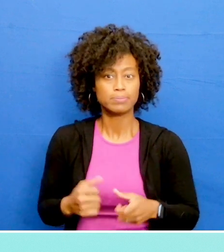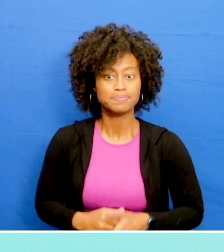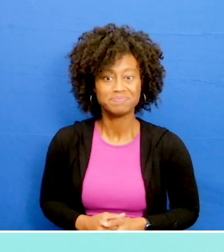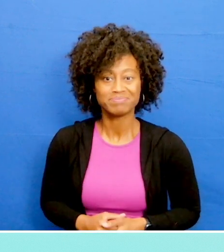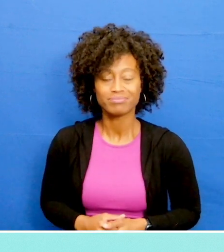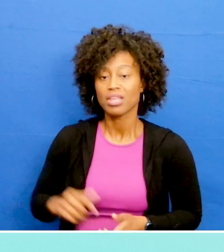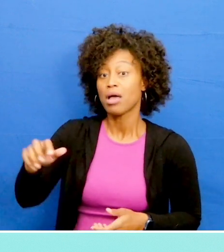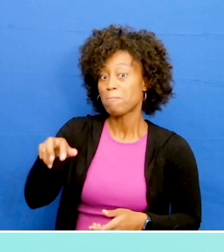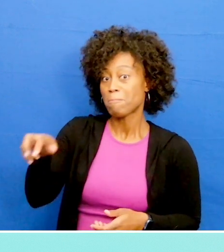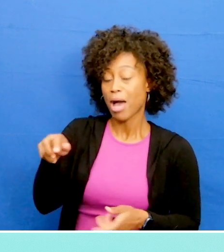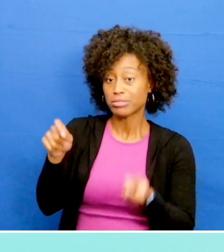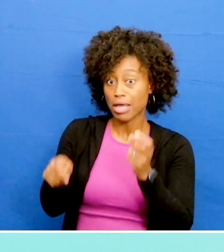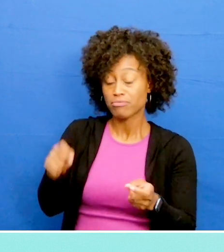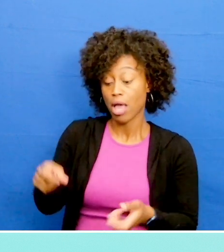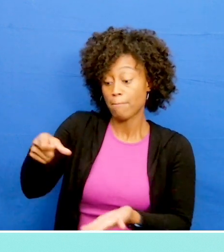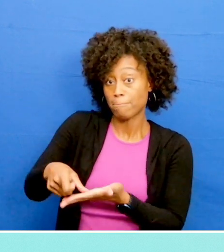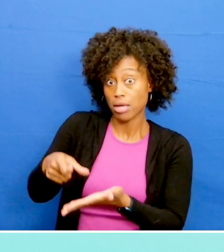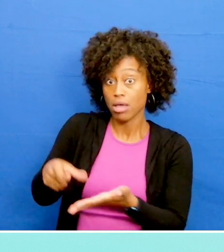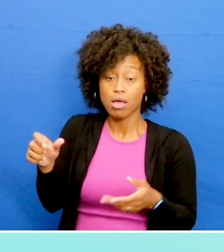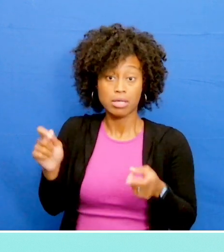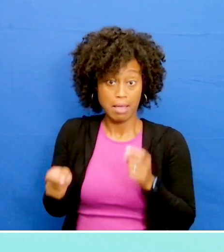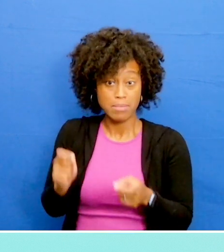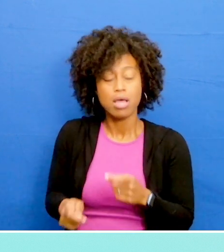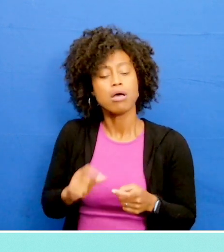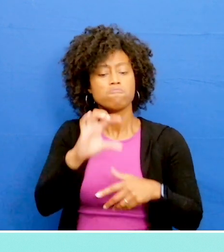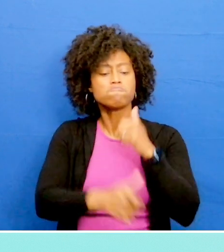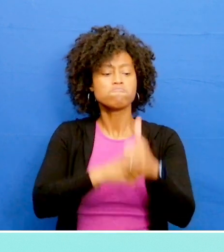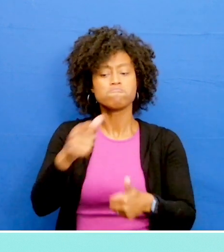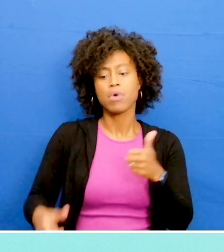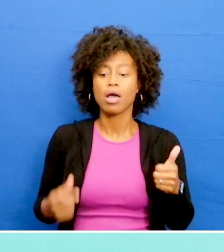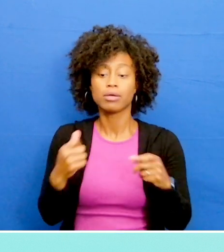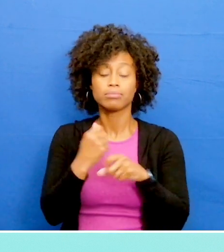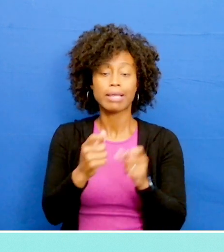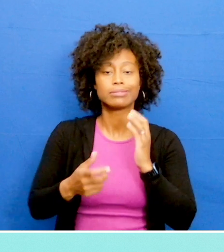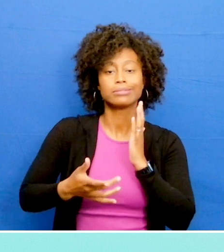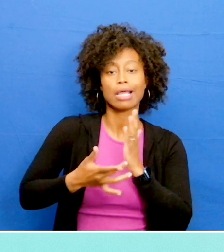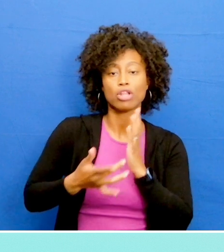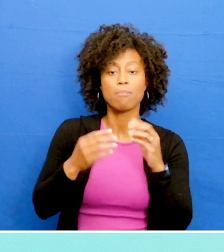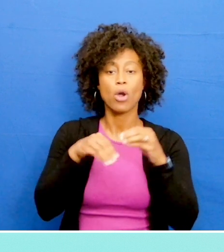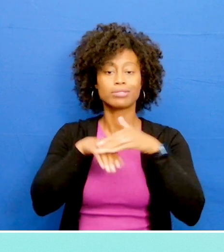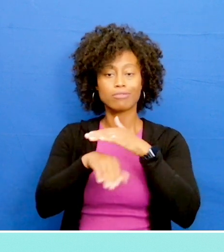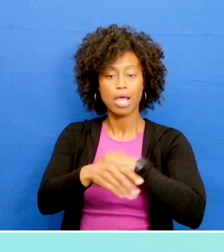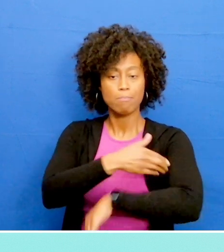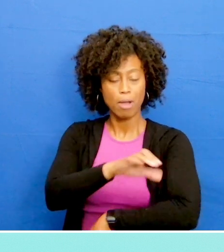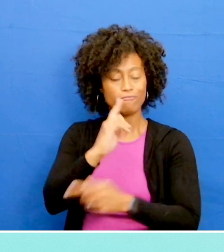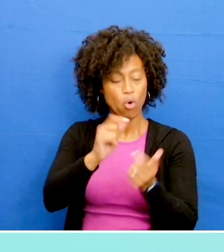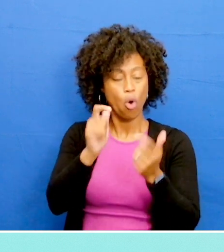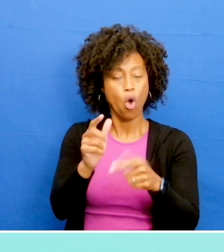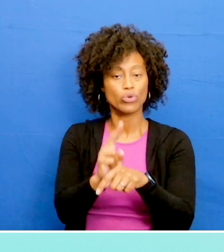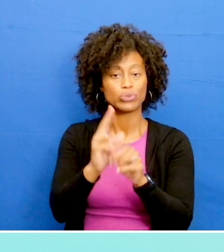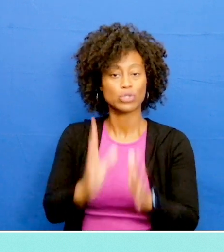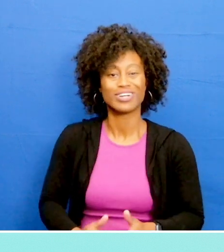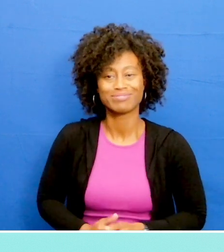And accessories like the adaptive mouse and adaptive buttons enable personalized setups to make technology more accessible and empowering